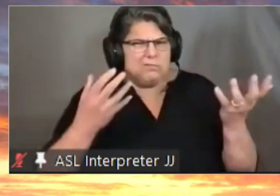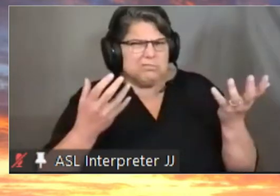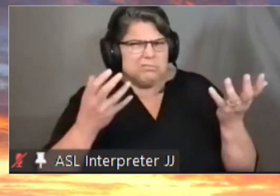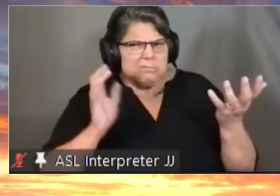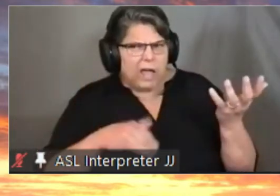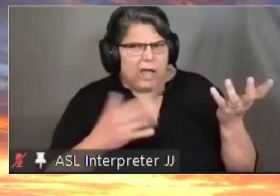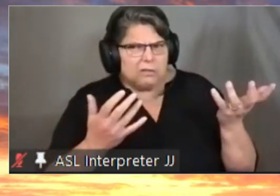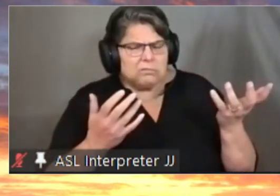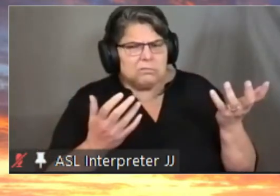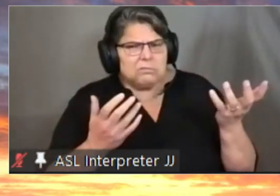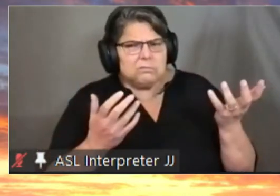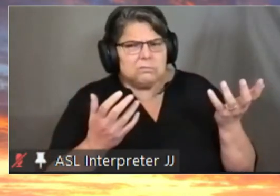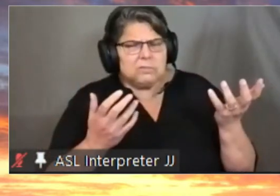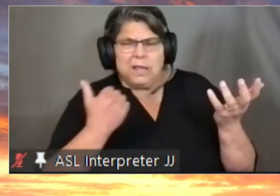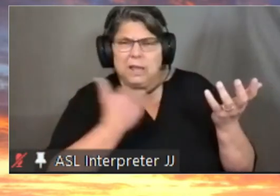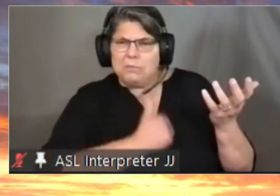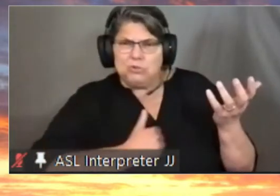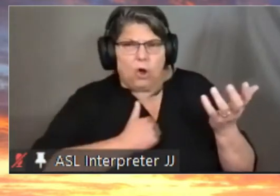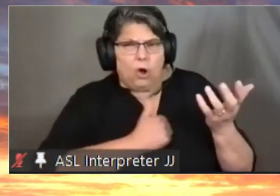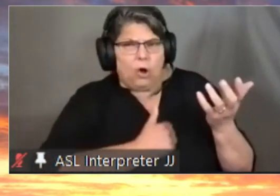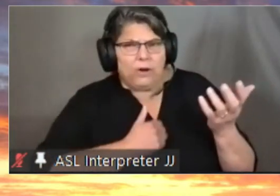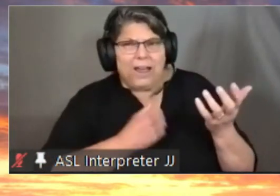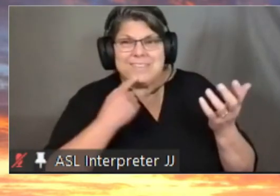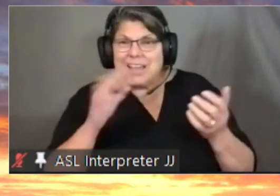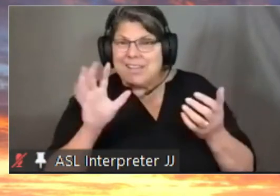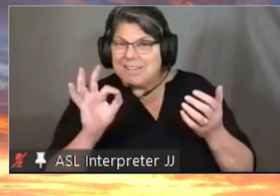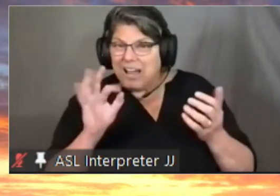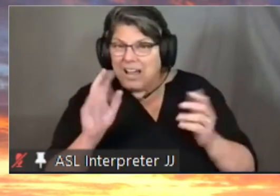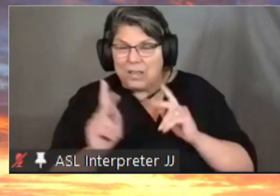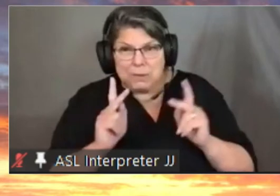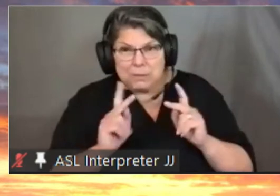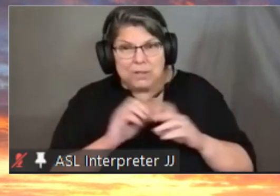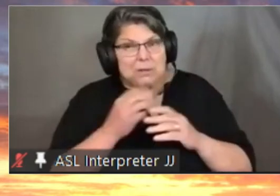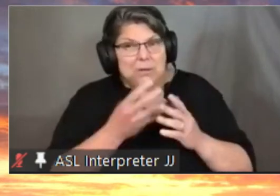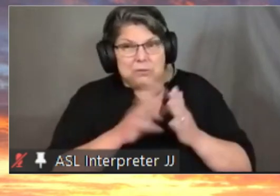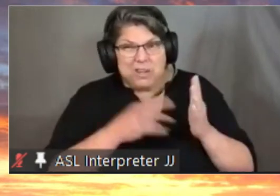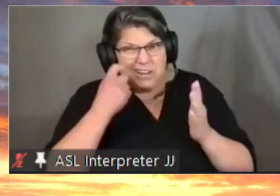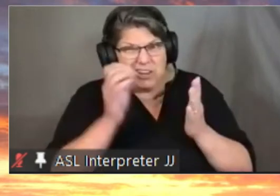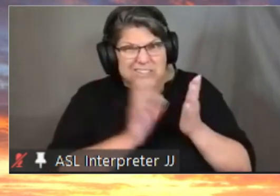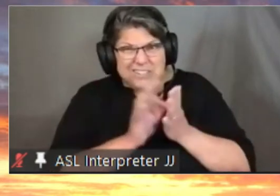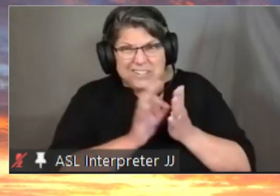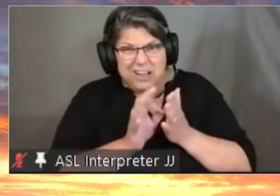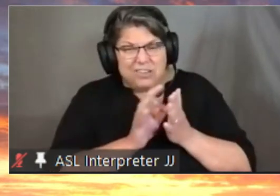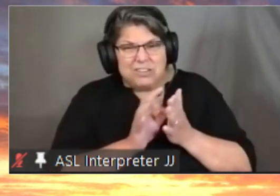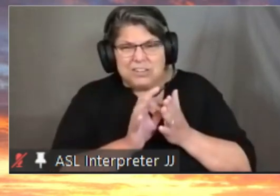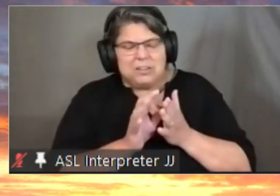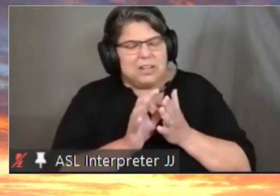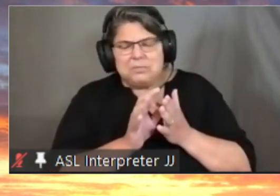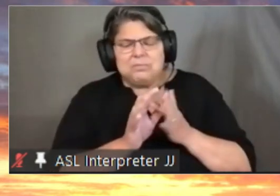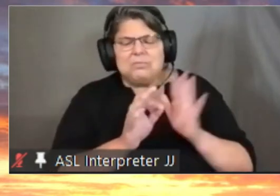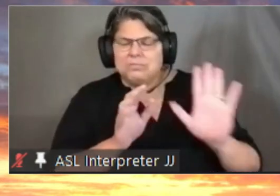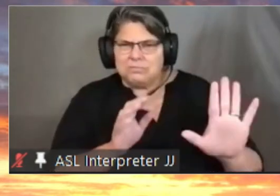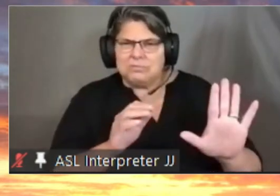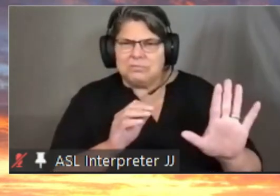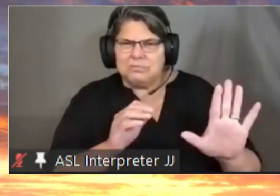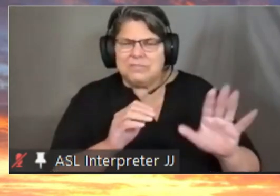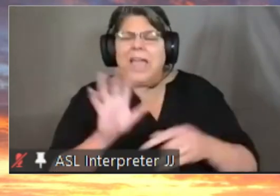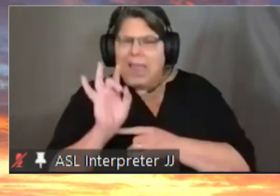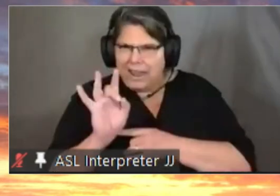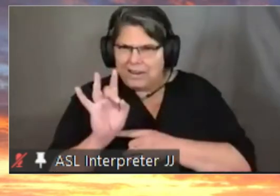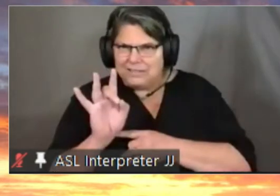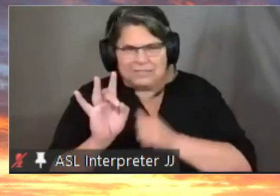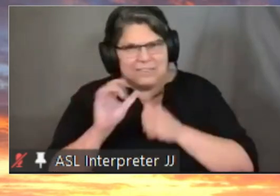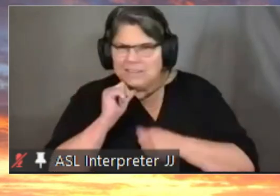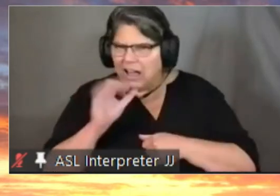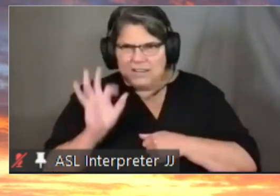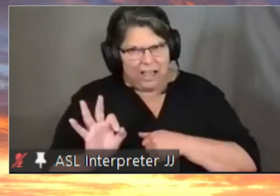for and i apologize i had said nine in my spreadsheet when i counted uh i had the header line so there's eight so i do apologize for that